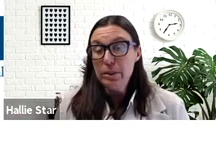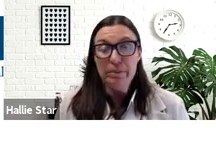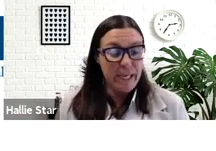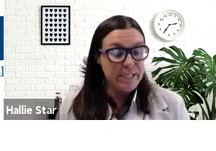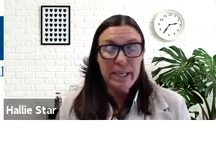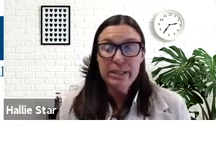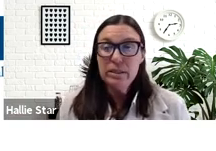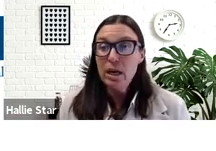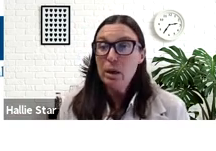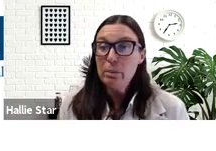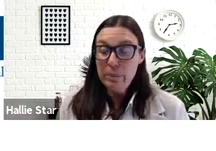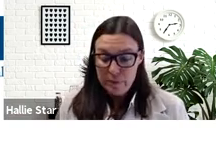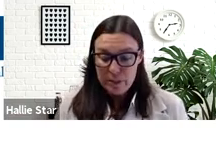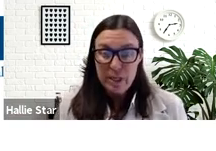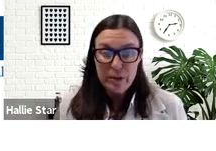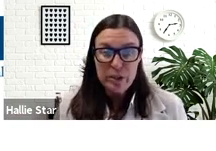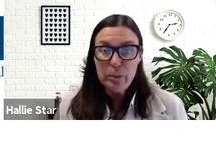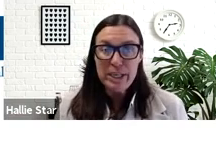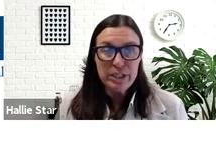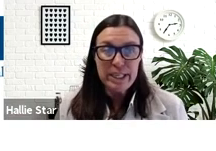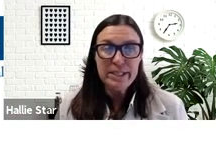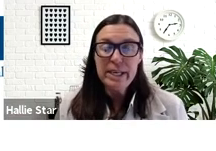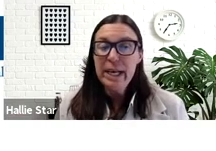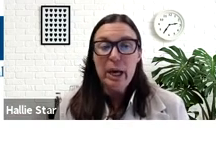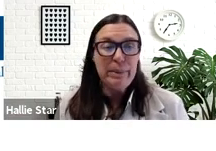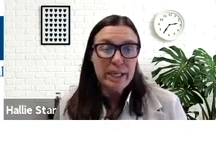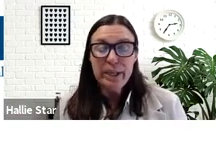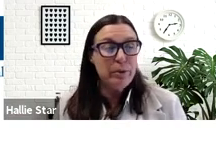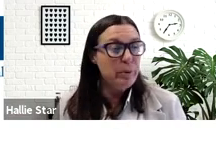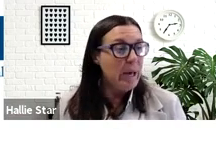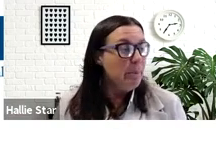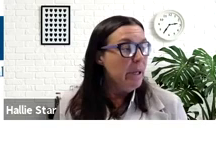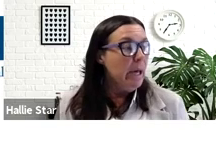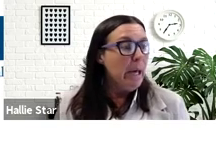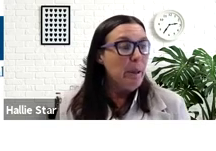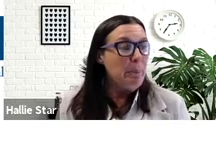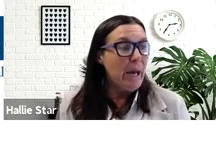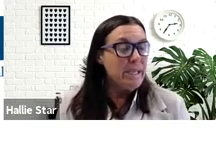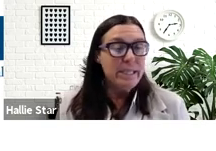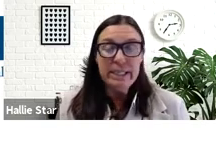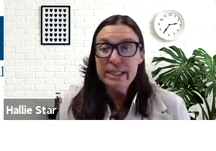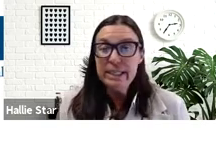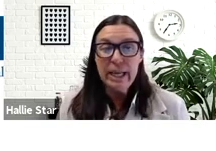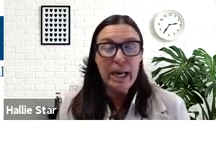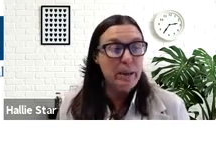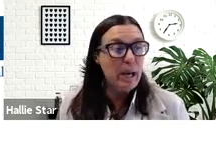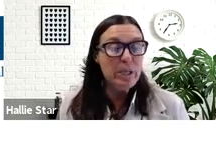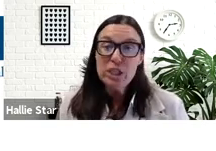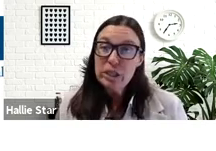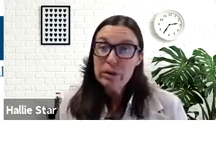So, like I said, um, there's another two pages of these. I'm not going to go through them. Um, but, uh,